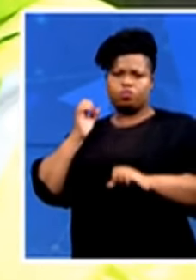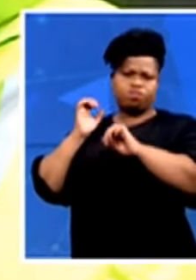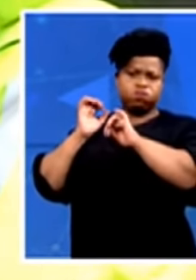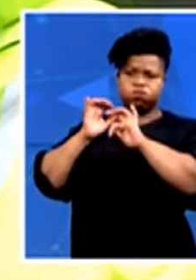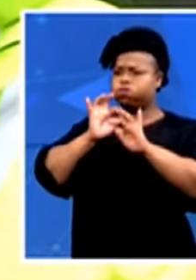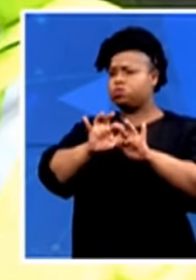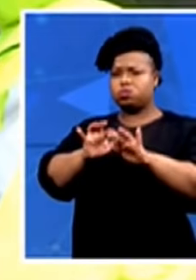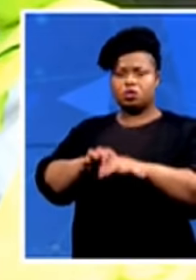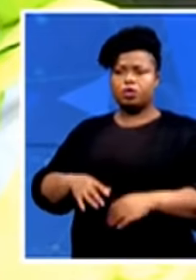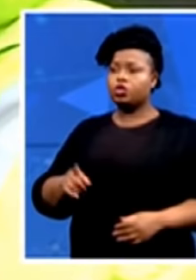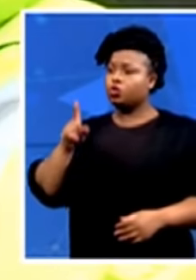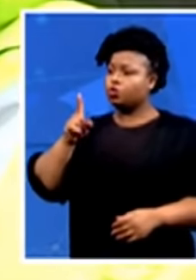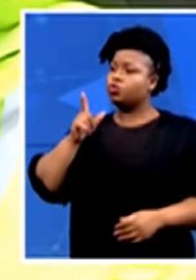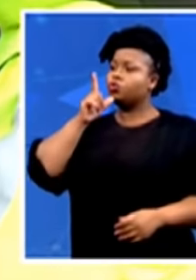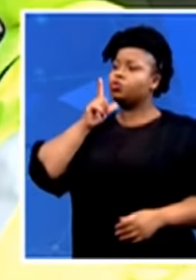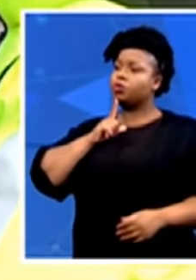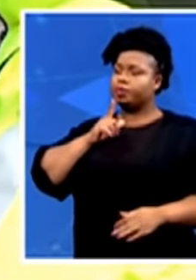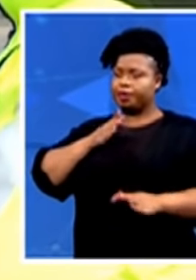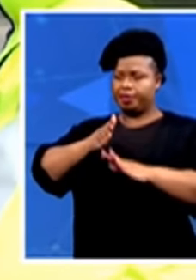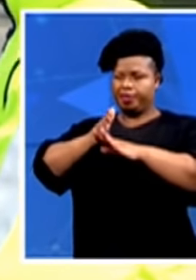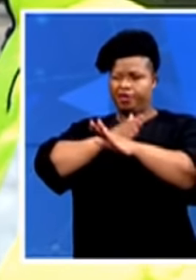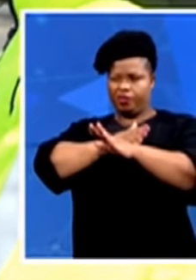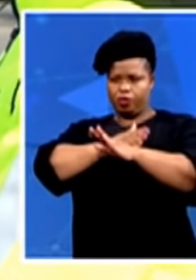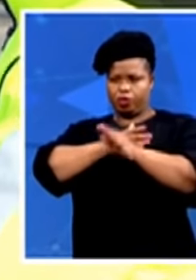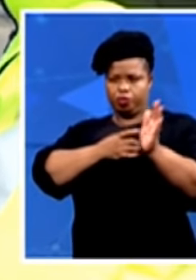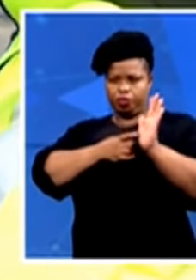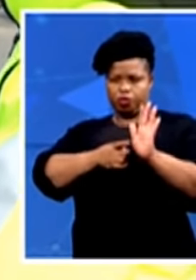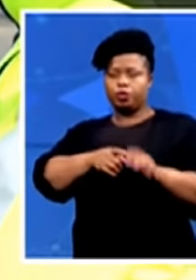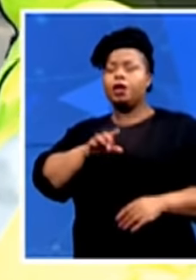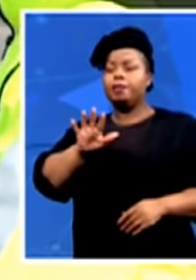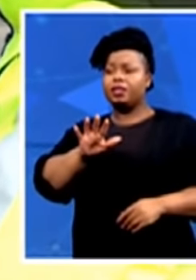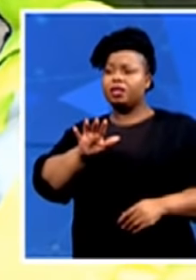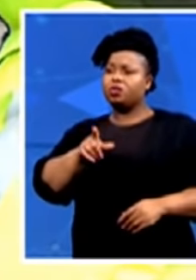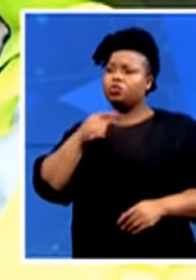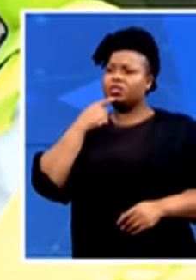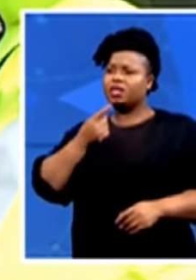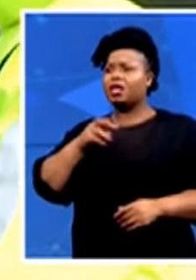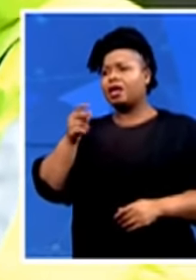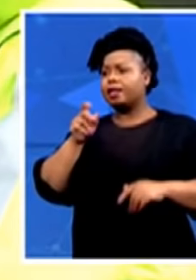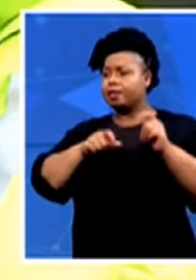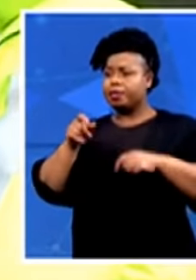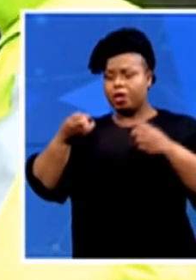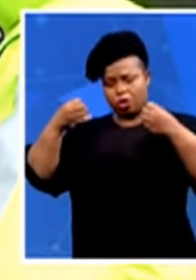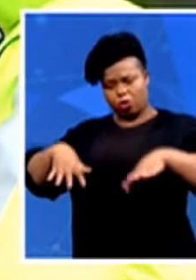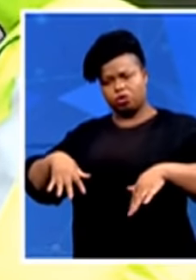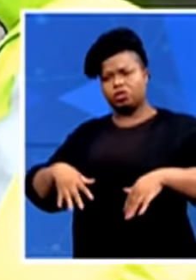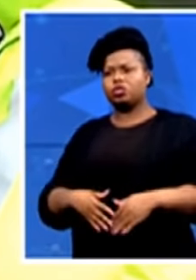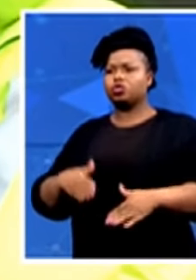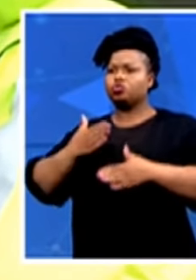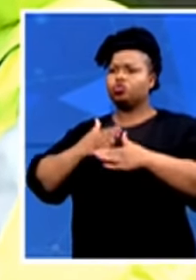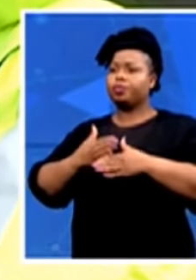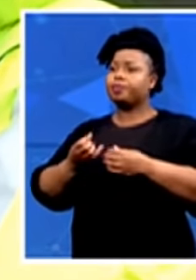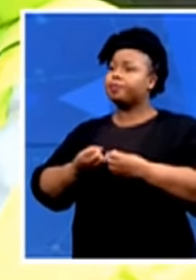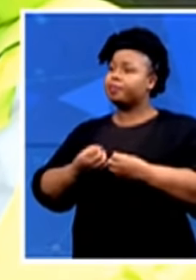air that other people lost their jobs. That's what we saw at many of these malls. They have been coming through